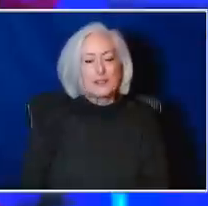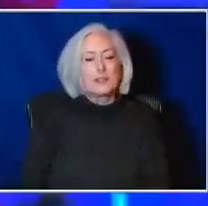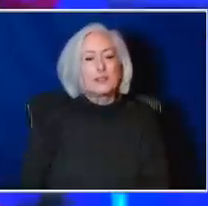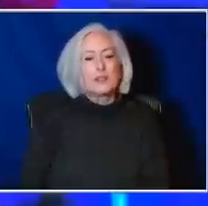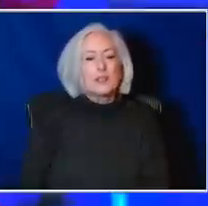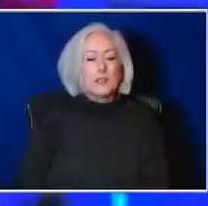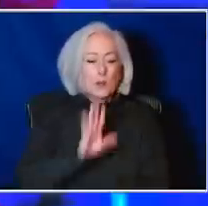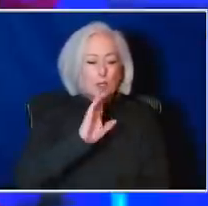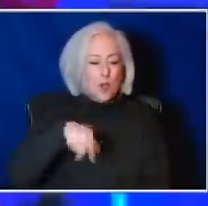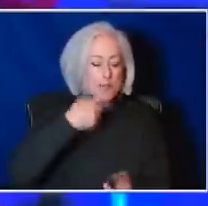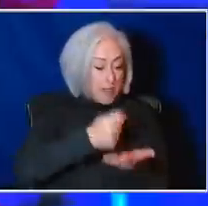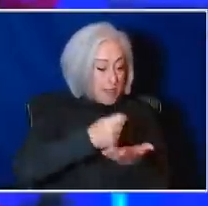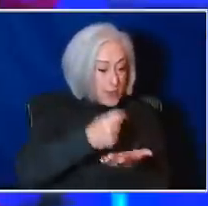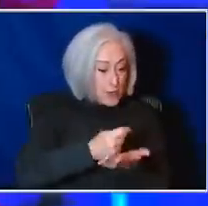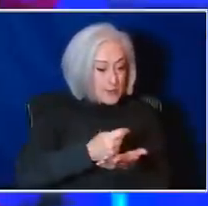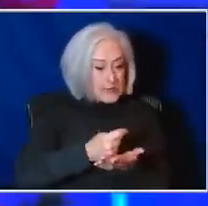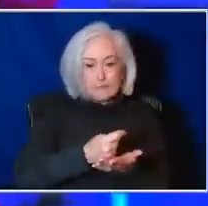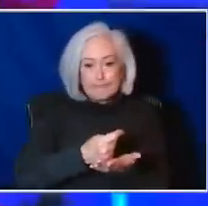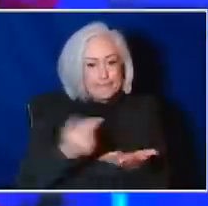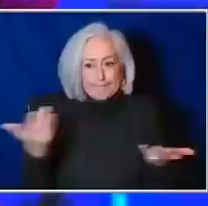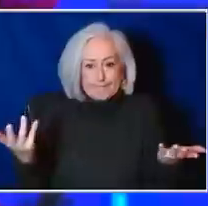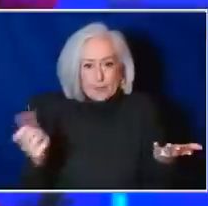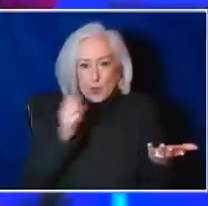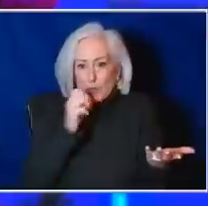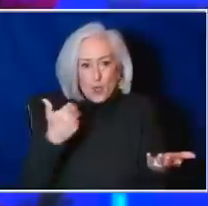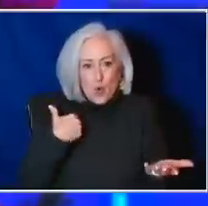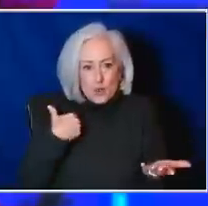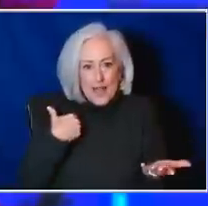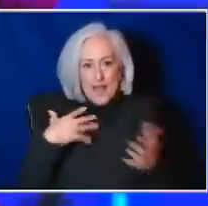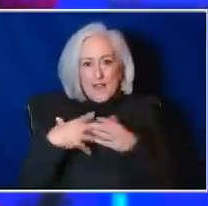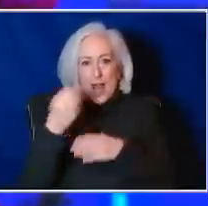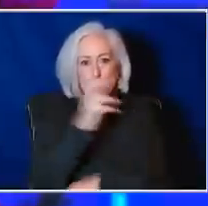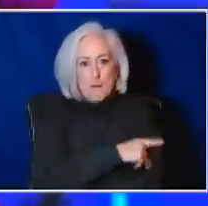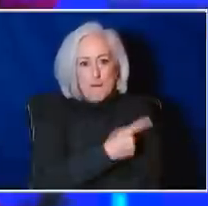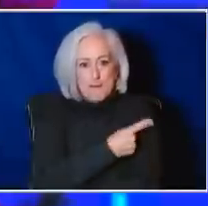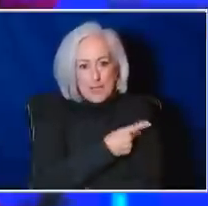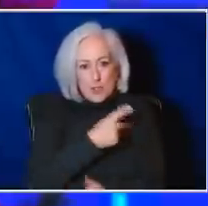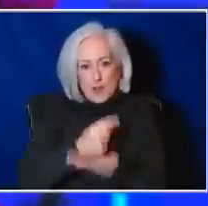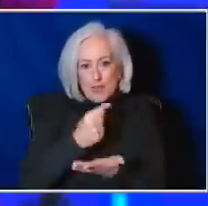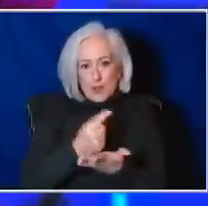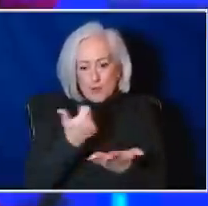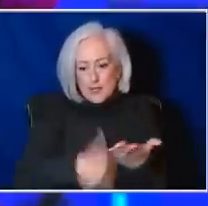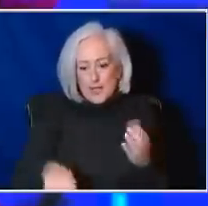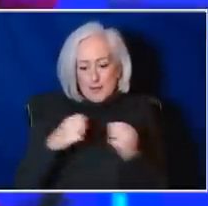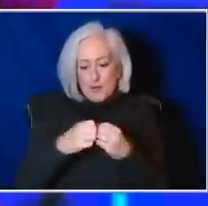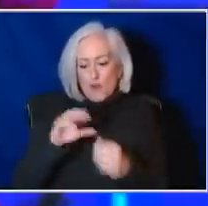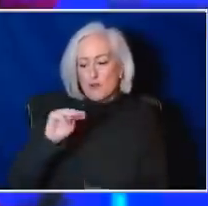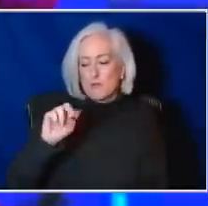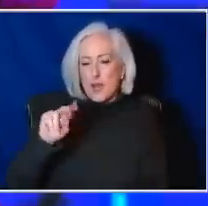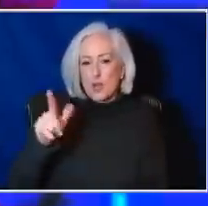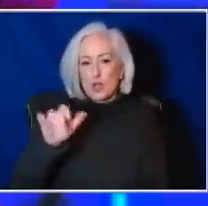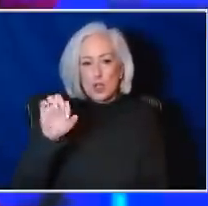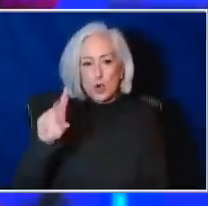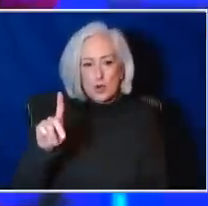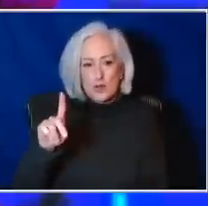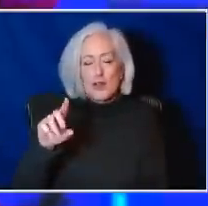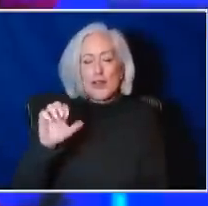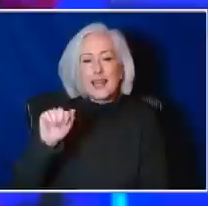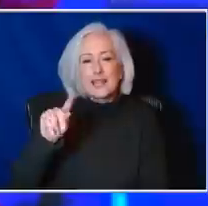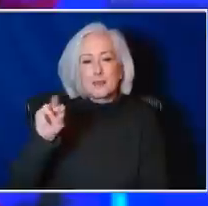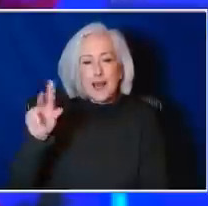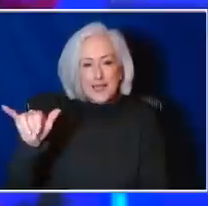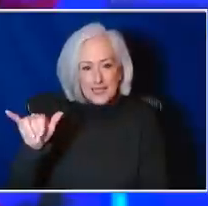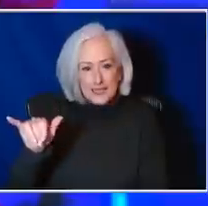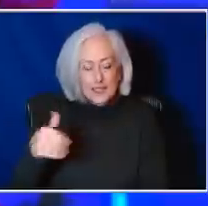don't have that outpatient alternative therapy of the monoclonal antibodies. We do have the preferred therapies of